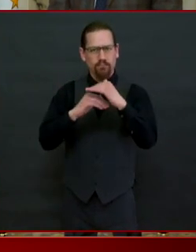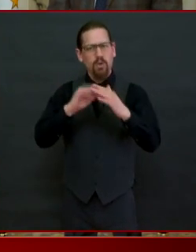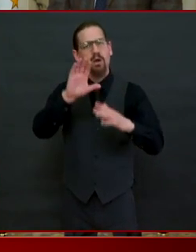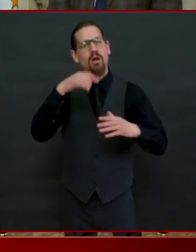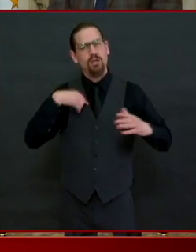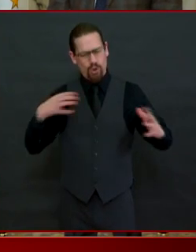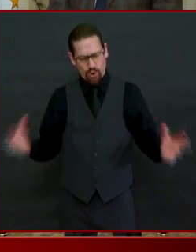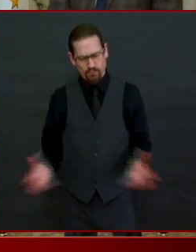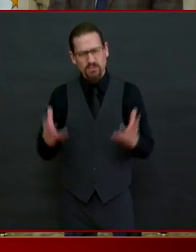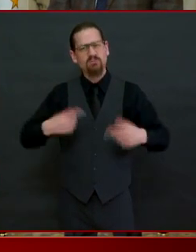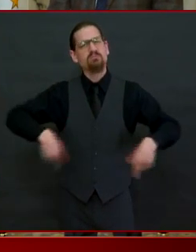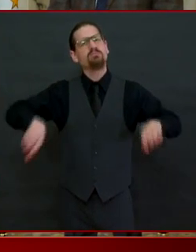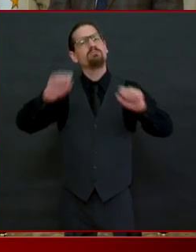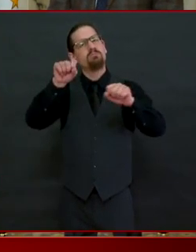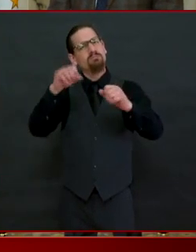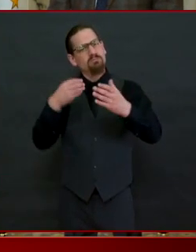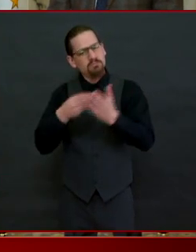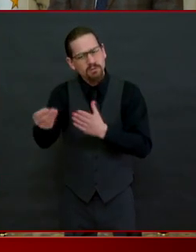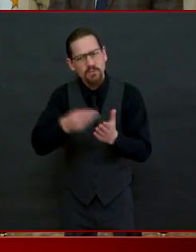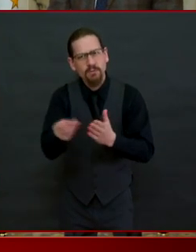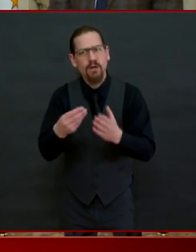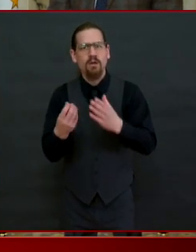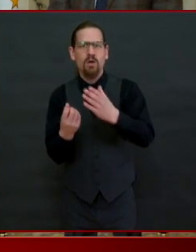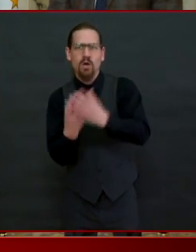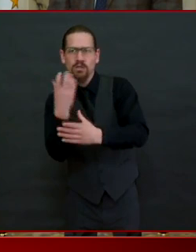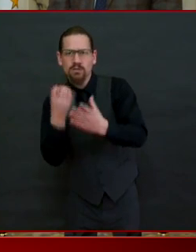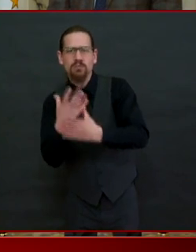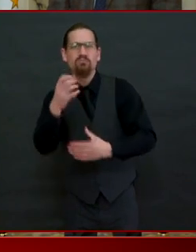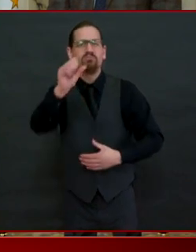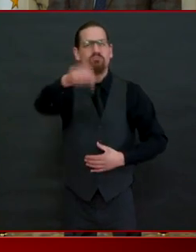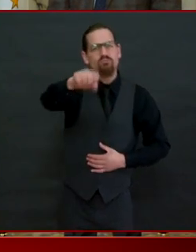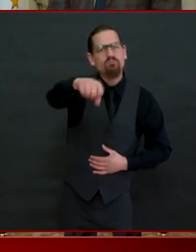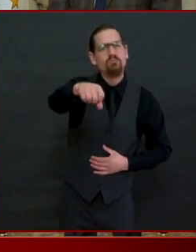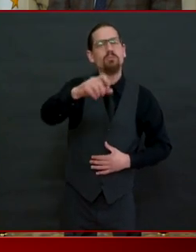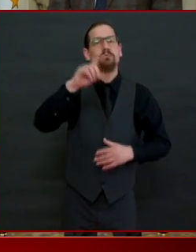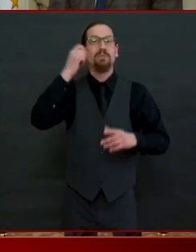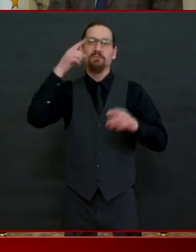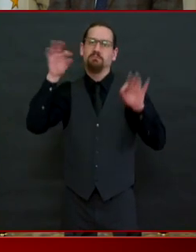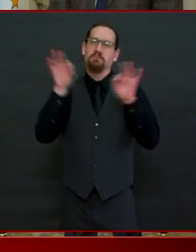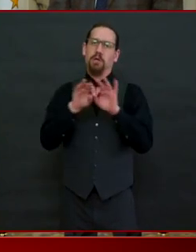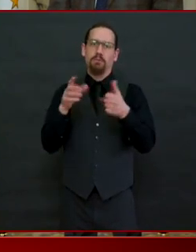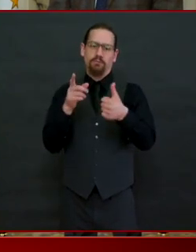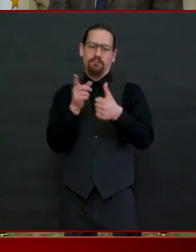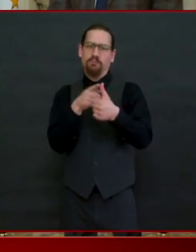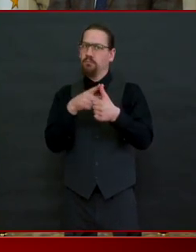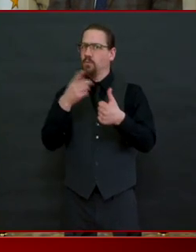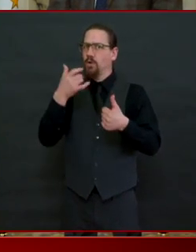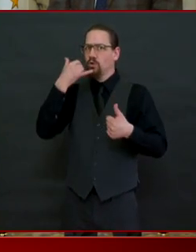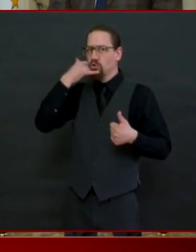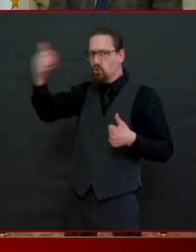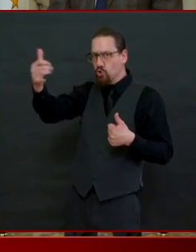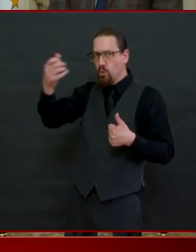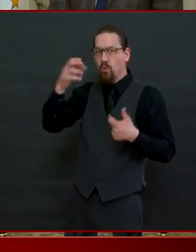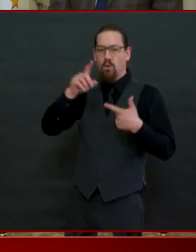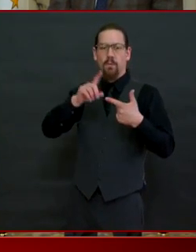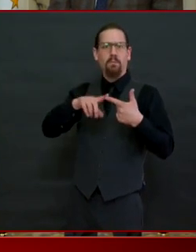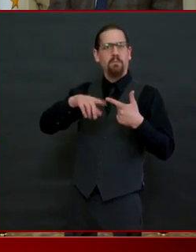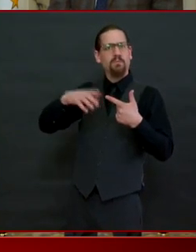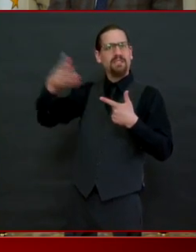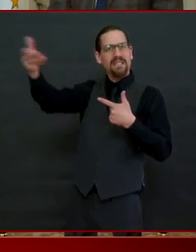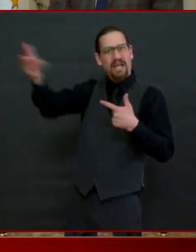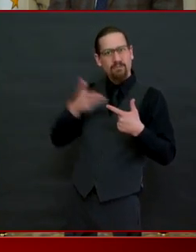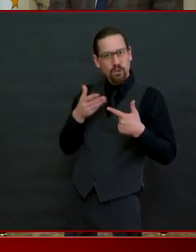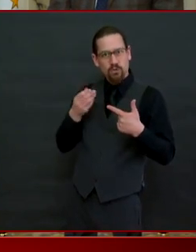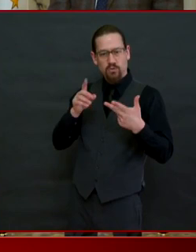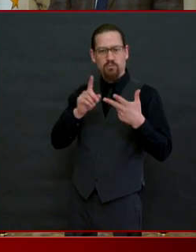appointment only pick up a delivery or curbside pickup and it again we i